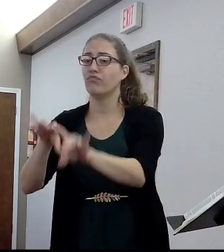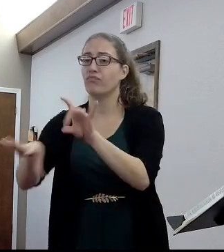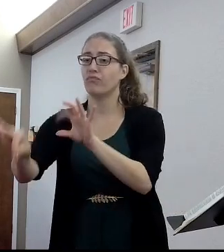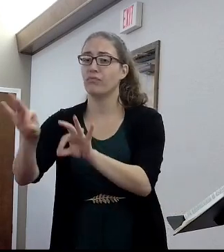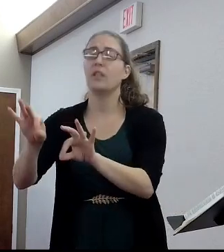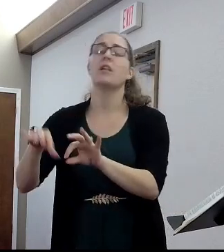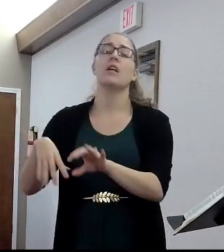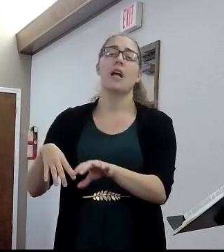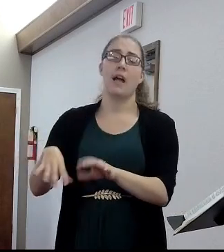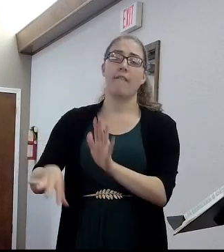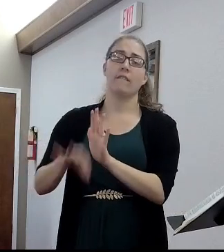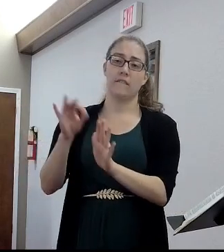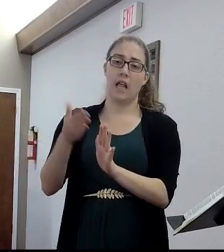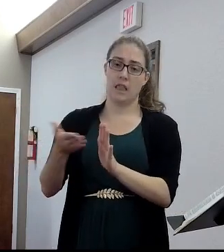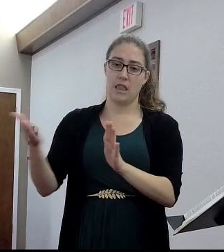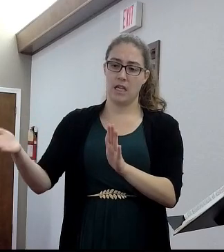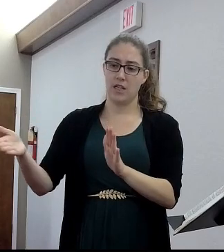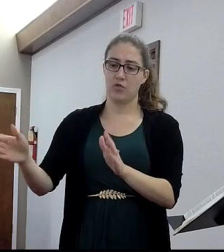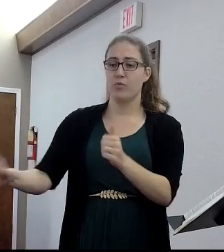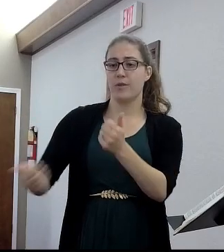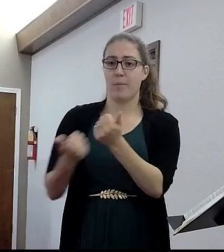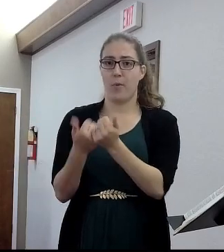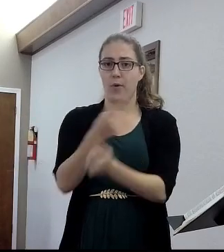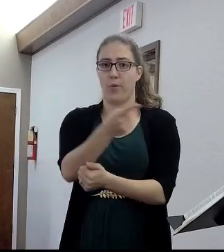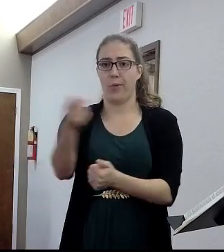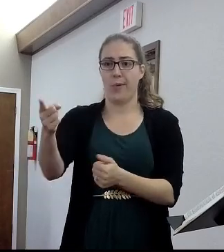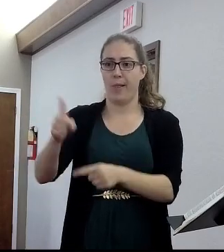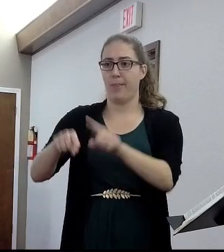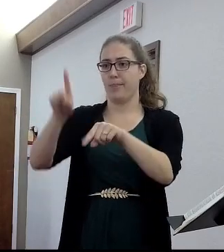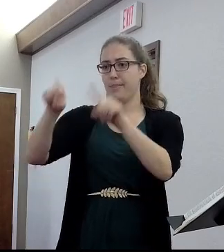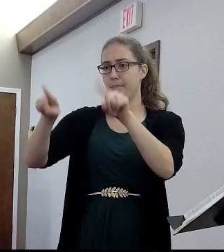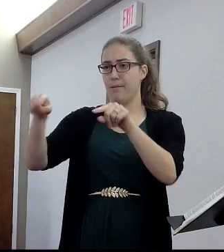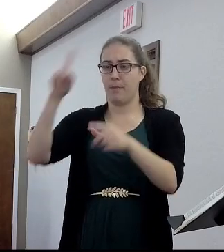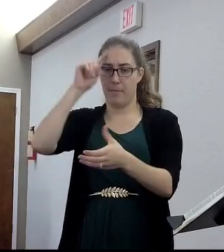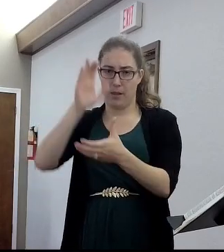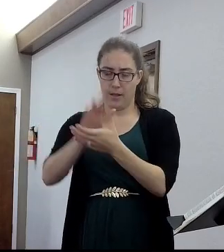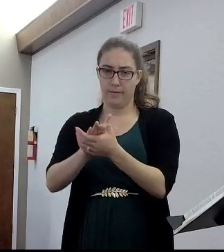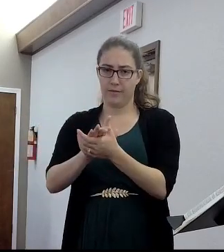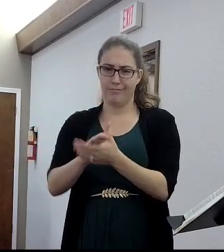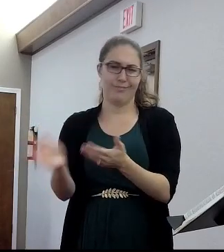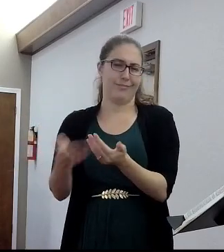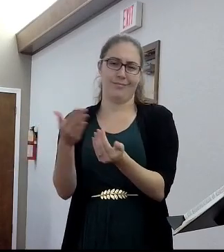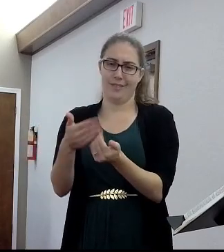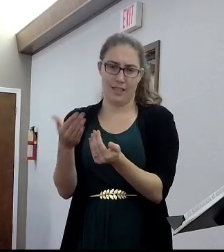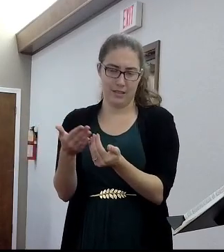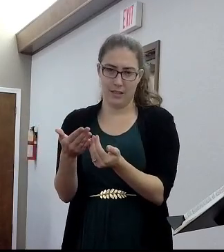to, if you want to do something, you'll like, I'm going find a verse to support that. You can do it. It's not that difficult.